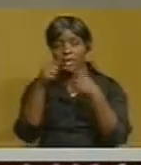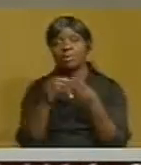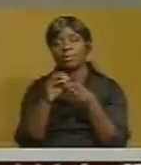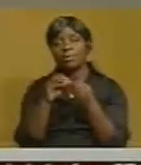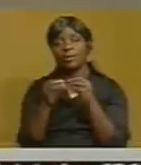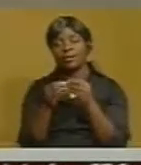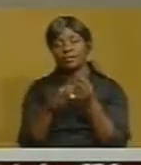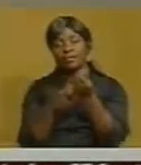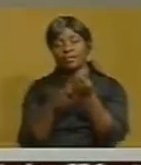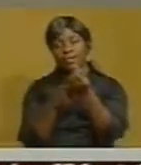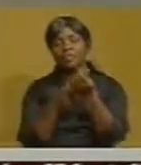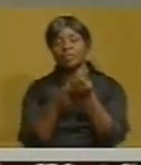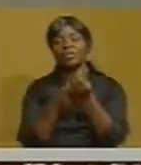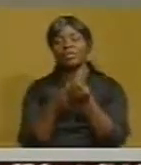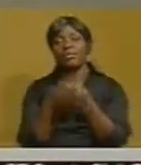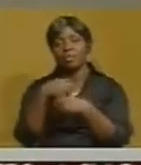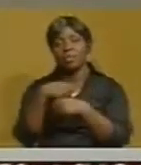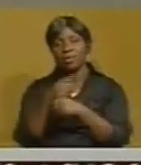we really appreciate.